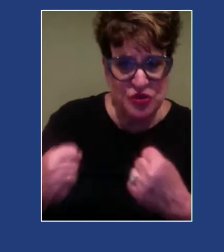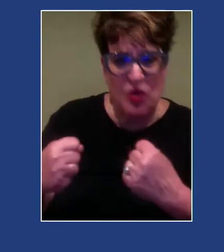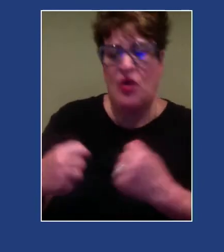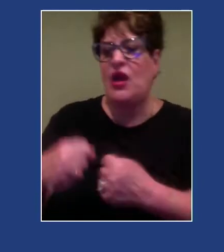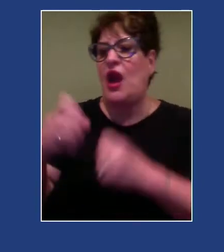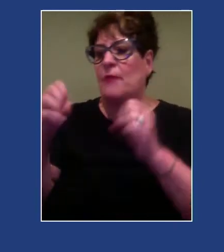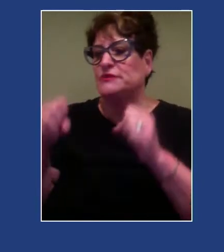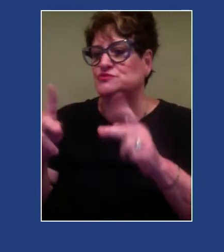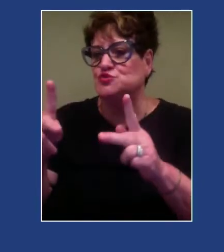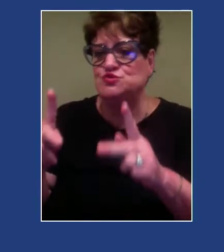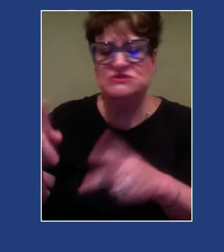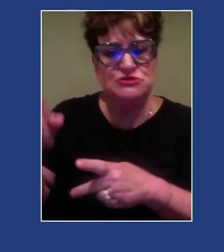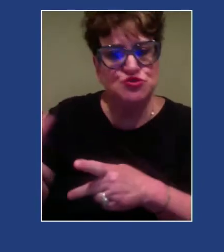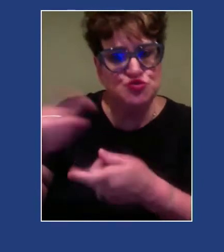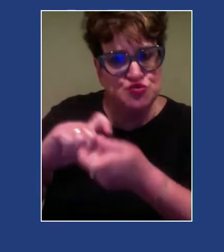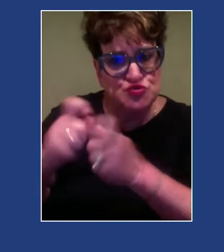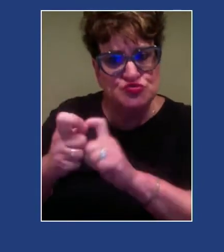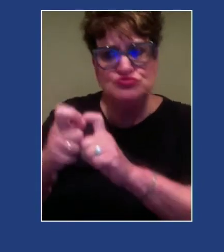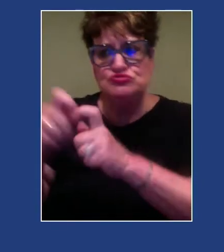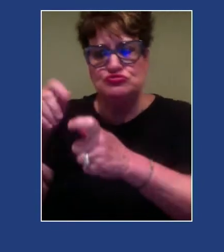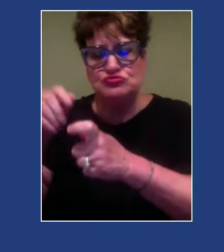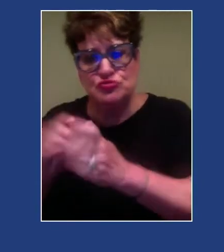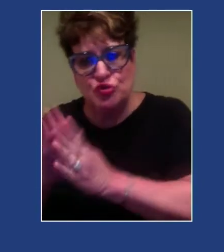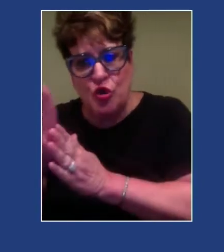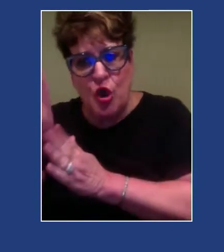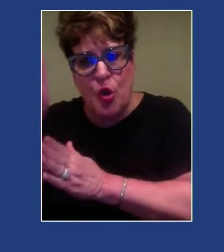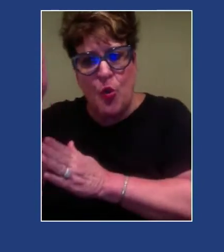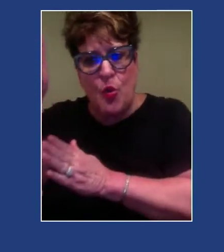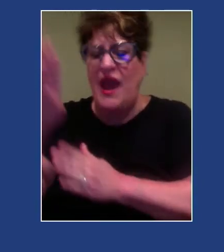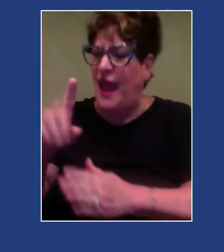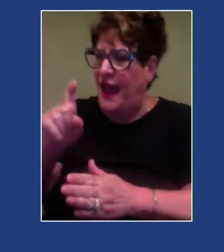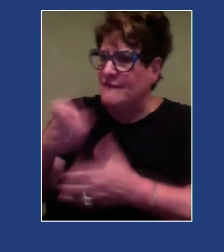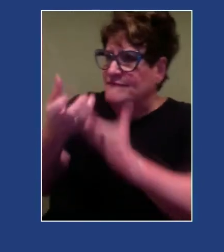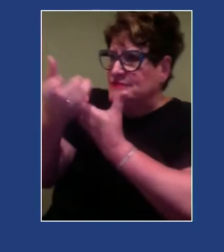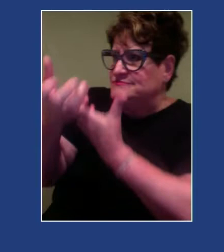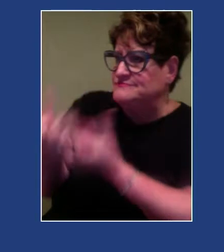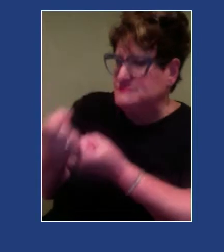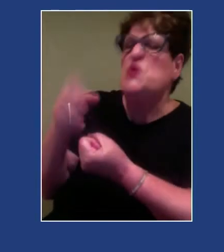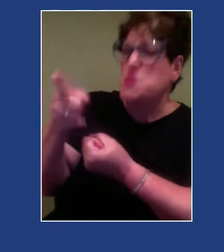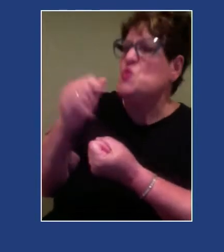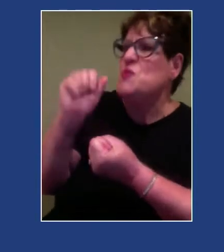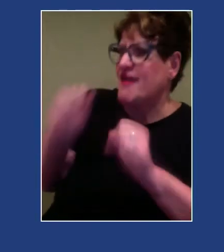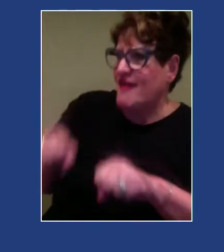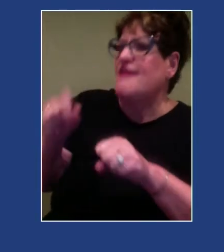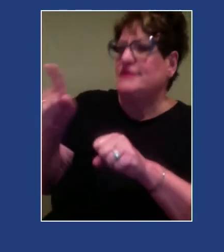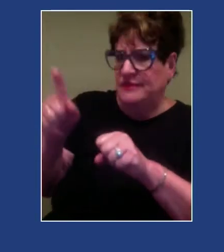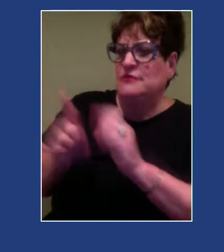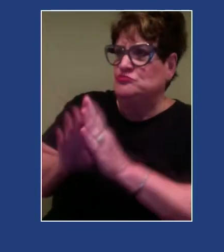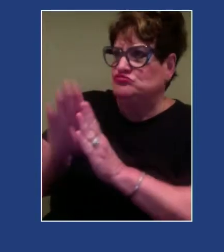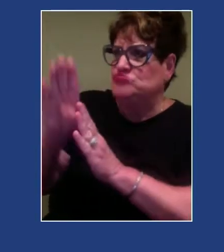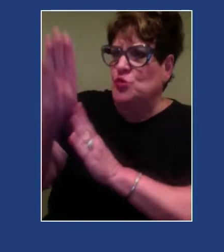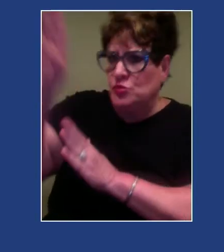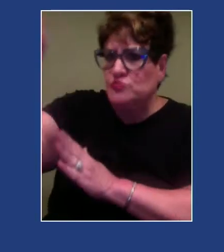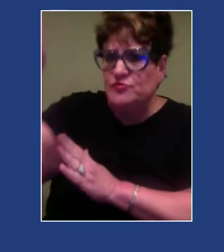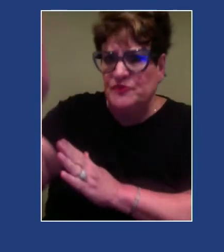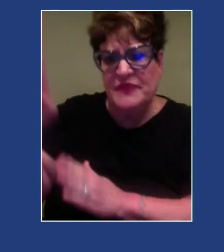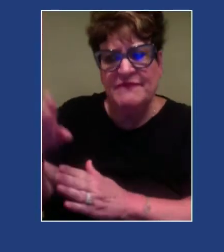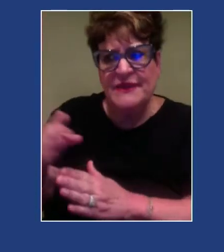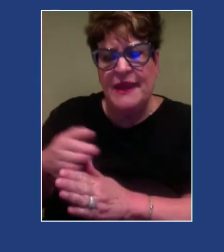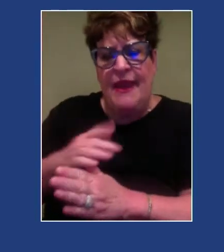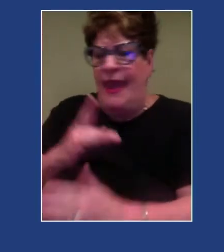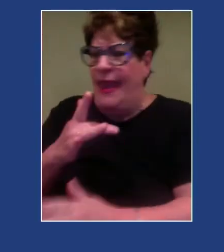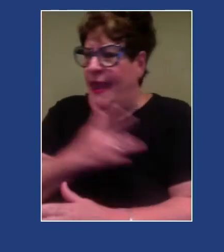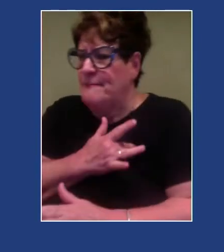growth and change and the therapist believing that the client is able to grow and change and sending that message. There being empathy, there being